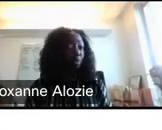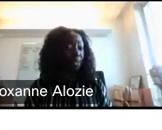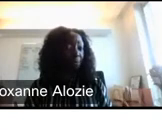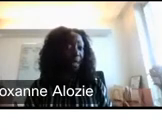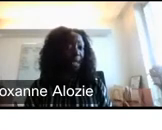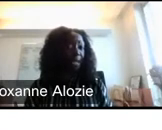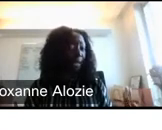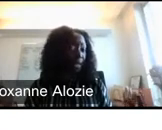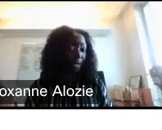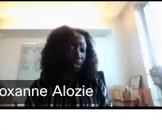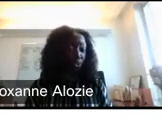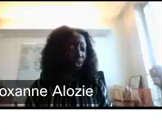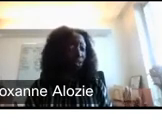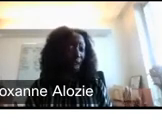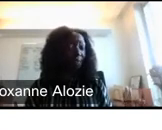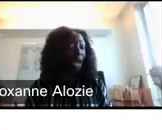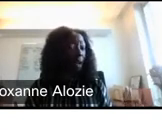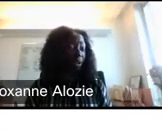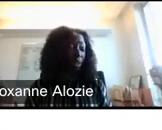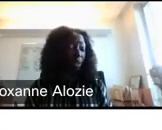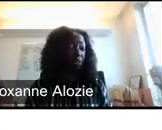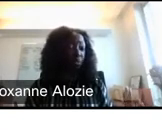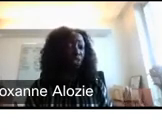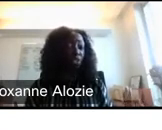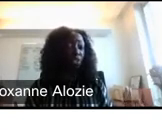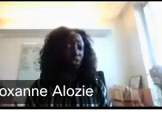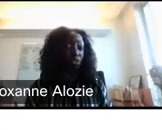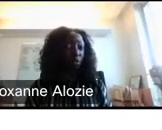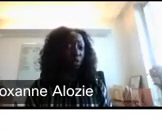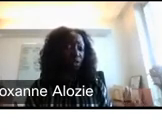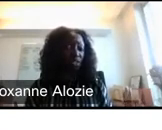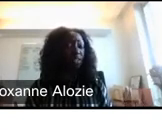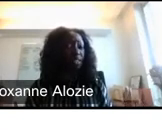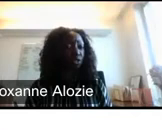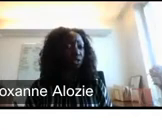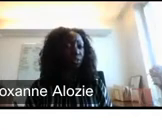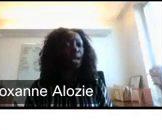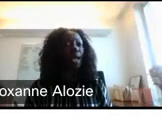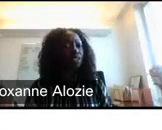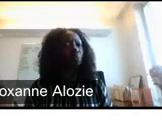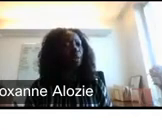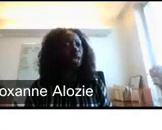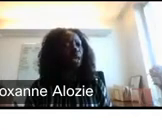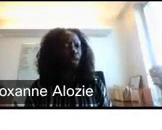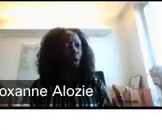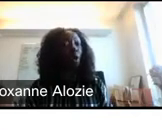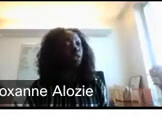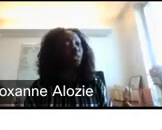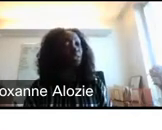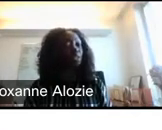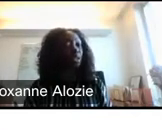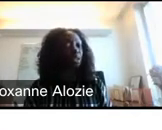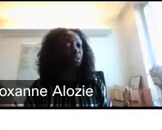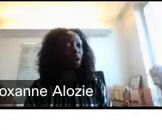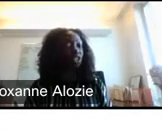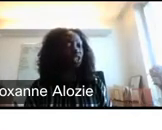through your business plan, and again, you will, you'll have a copy of this. Once this event is over, we'll send this out to you and just make sure that all